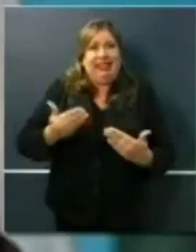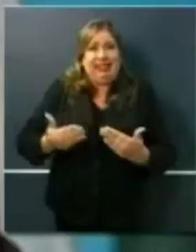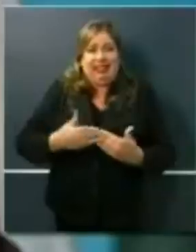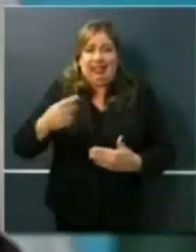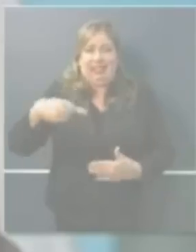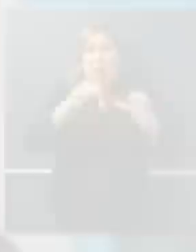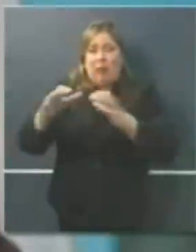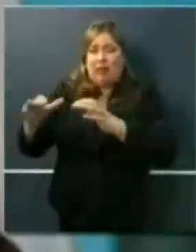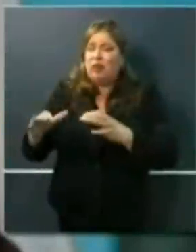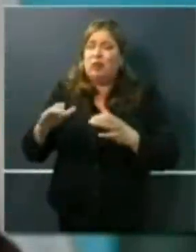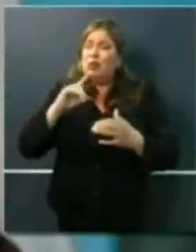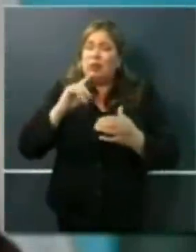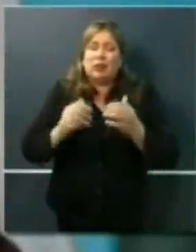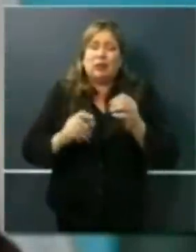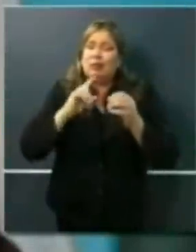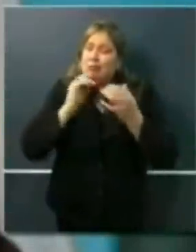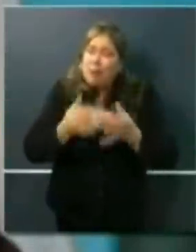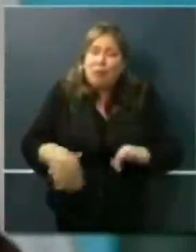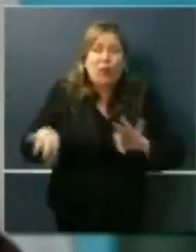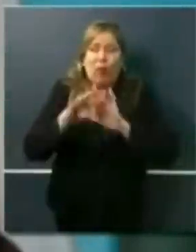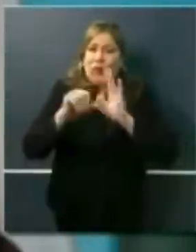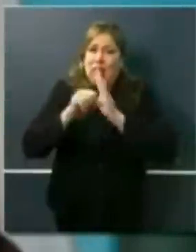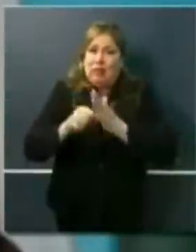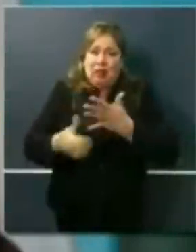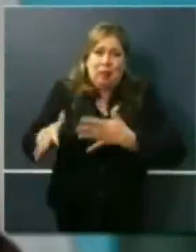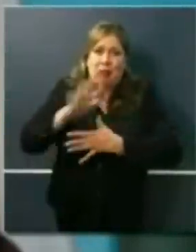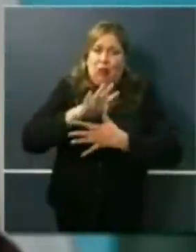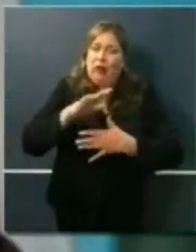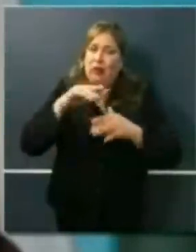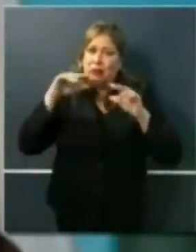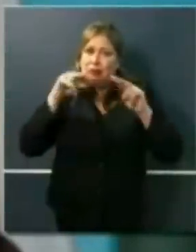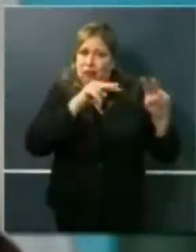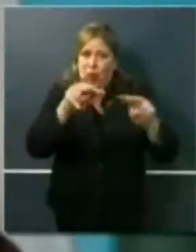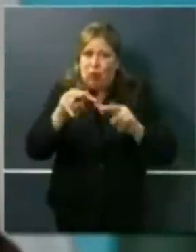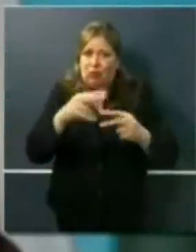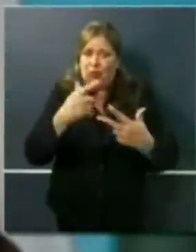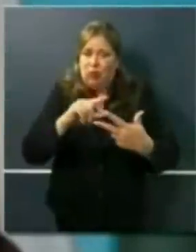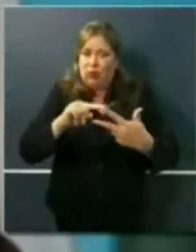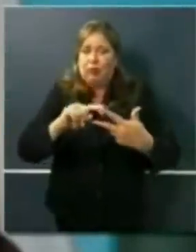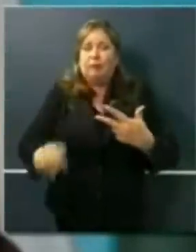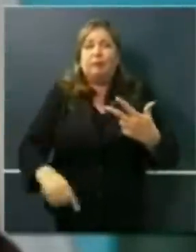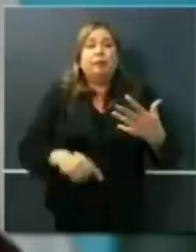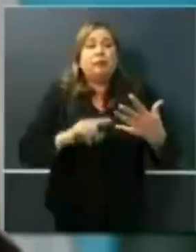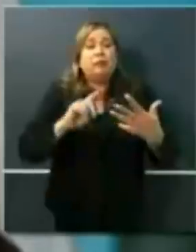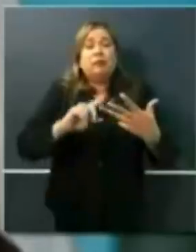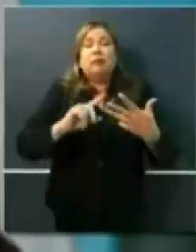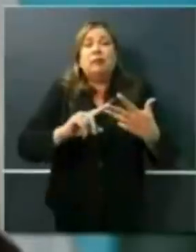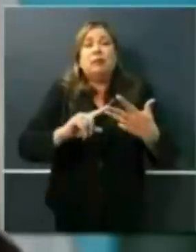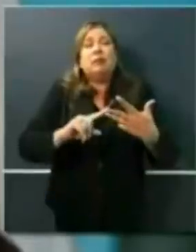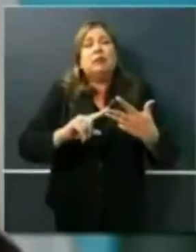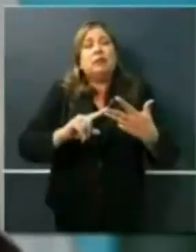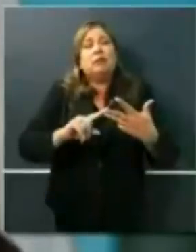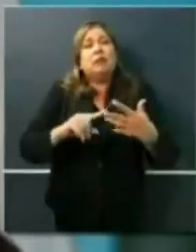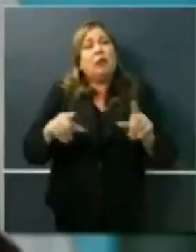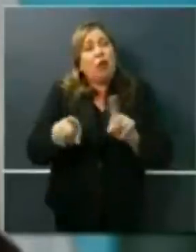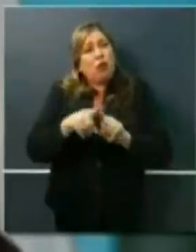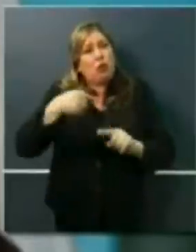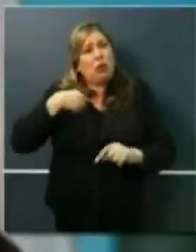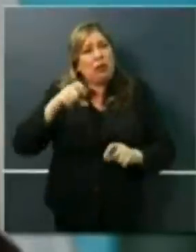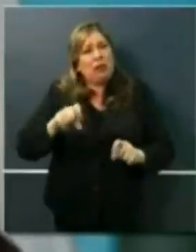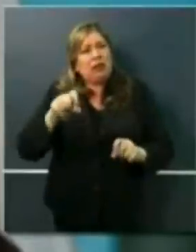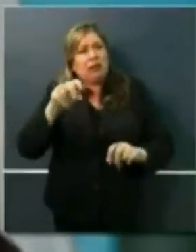and spread. Number three is addressing again the ongoing needs of our hospital and alternative care delivery